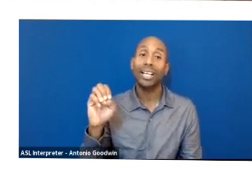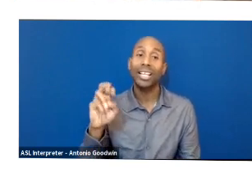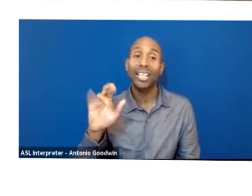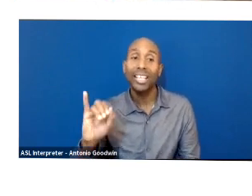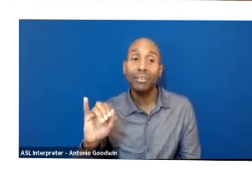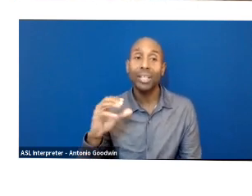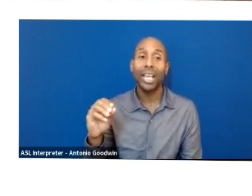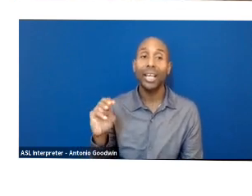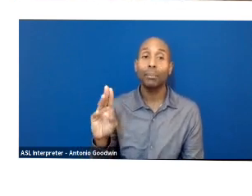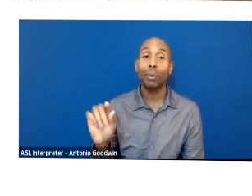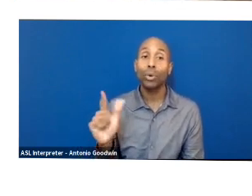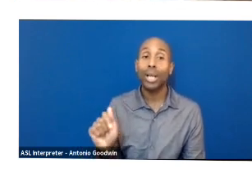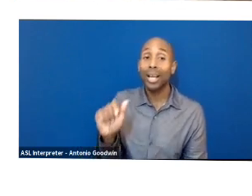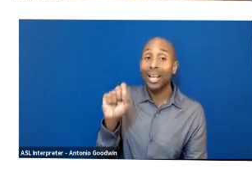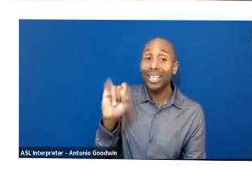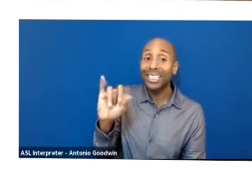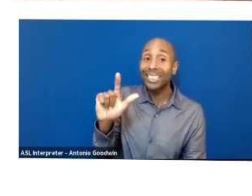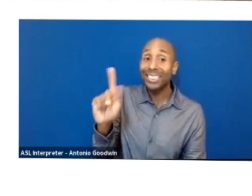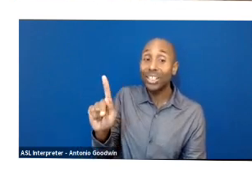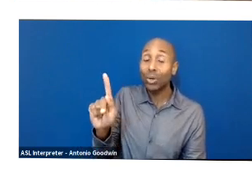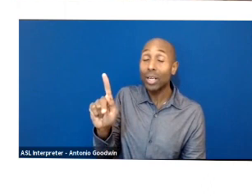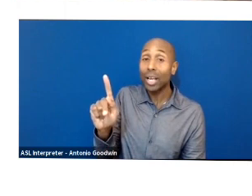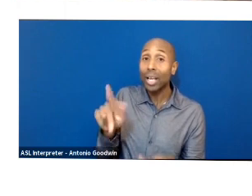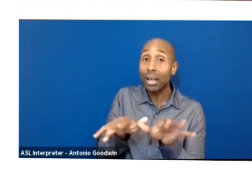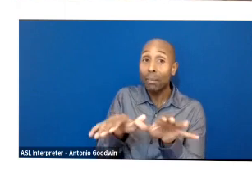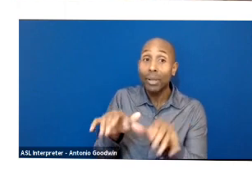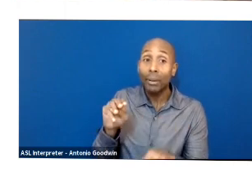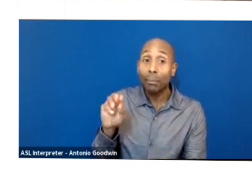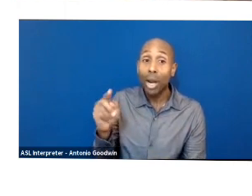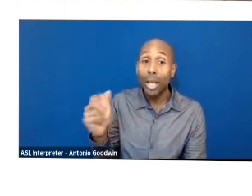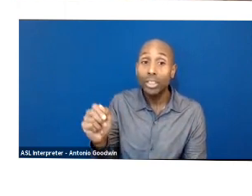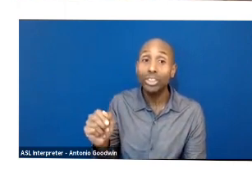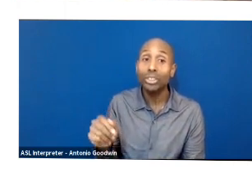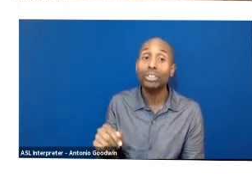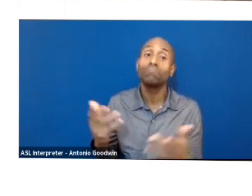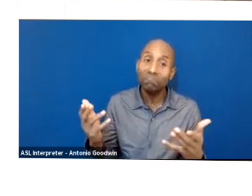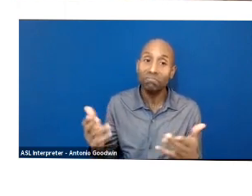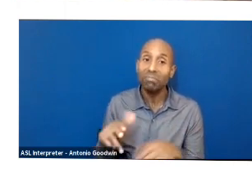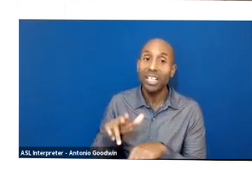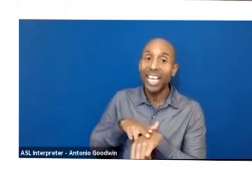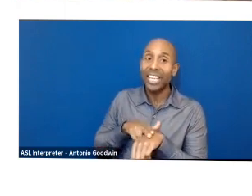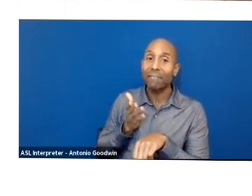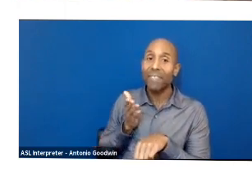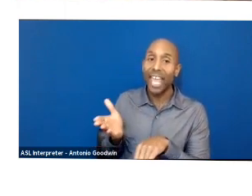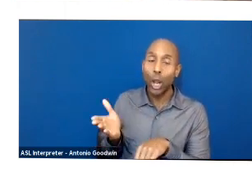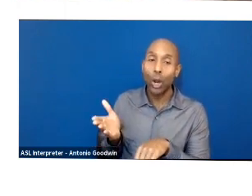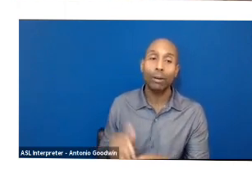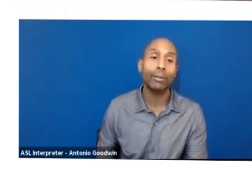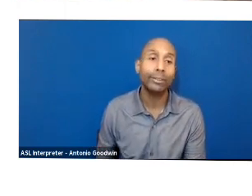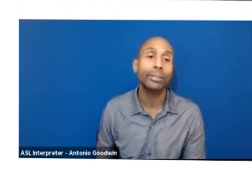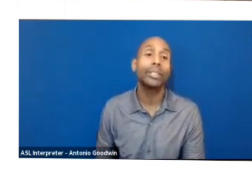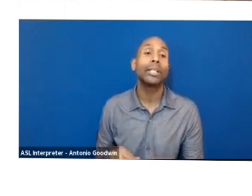And so over time, Indians started to domesticate these moths, but initially silk was made from collecting